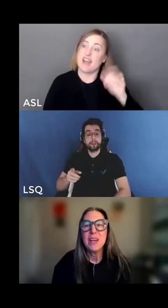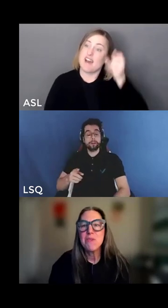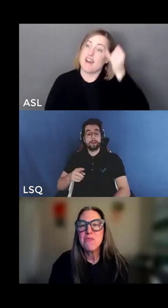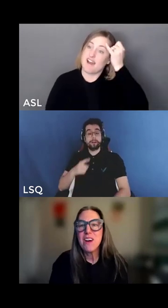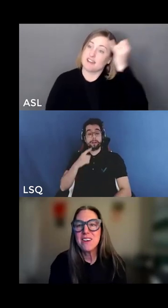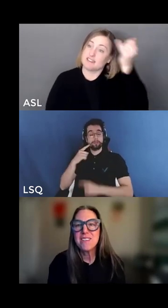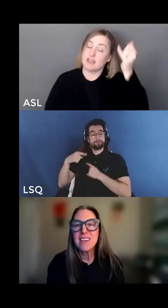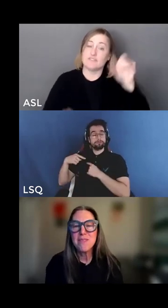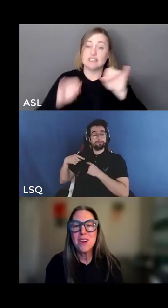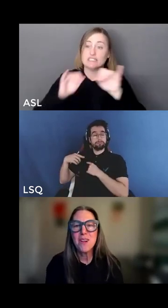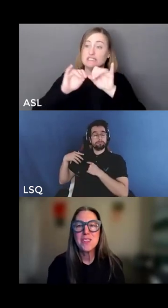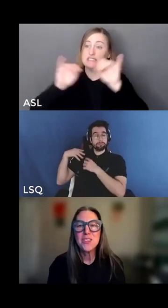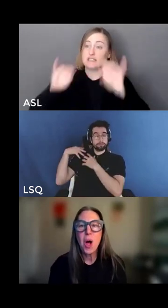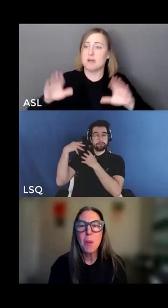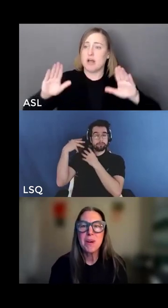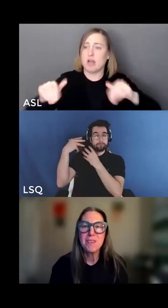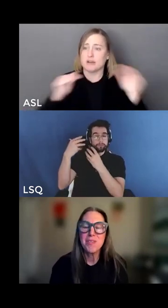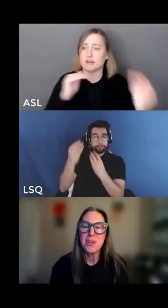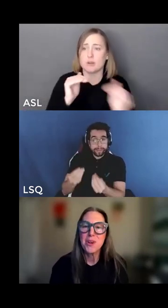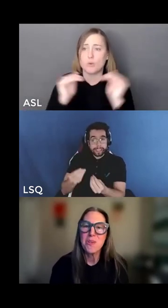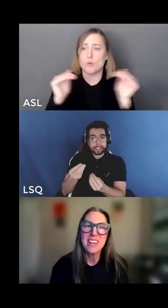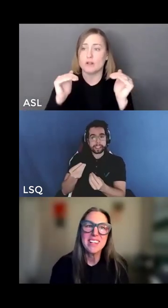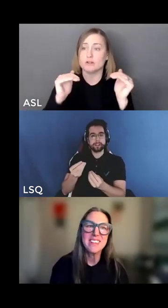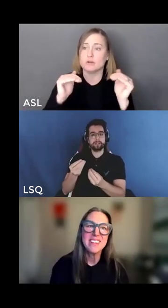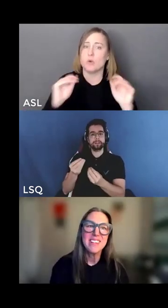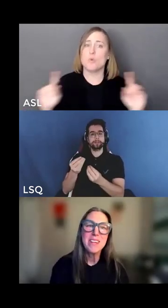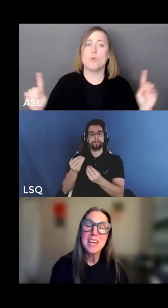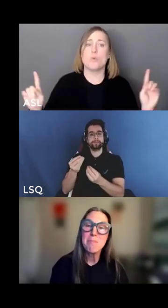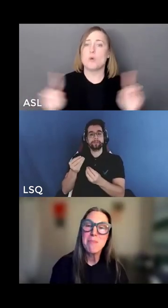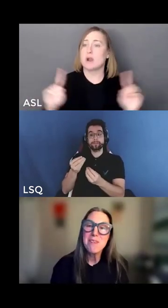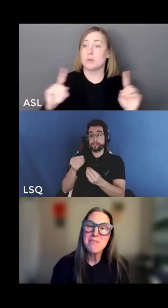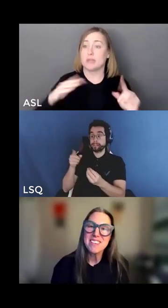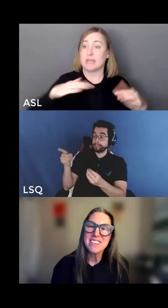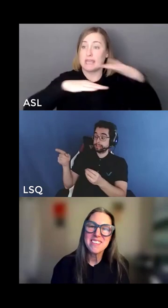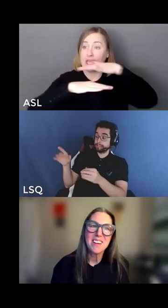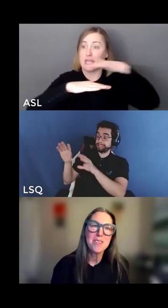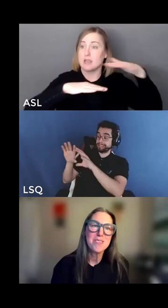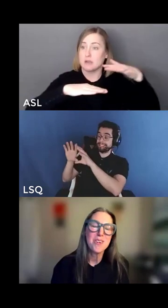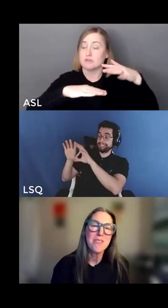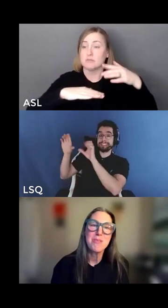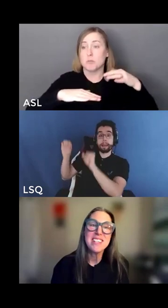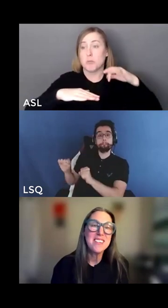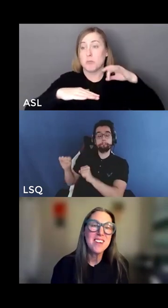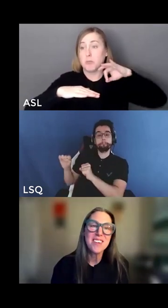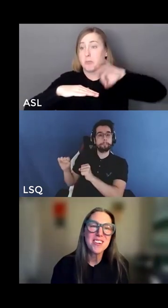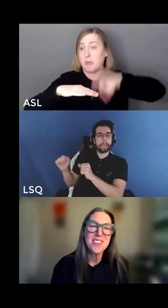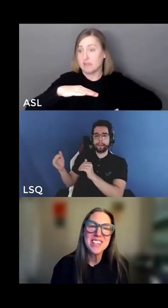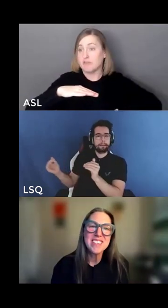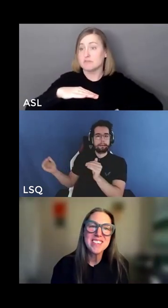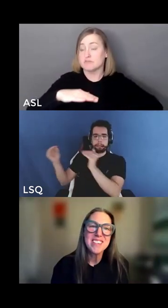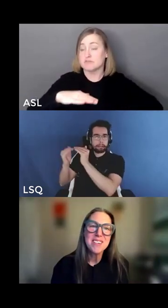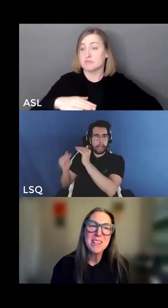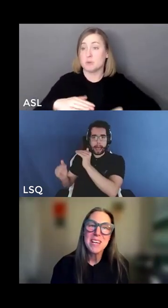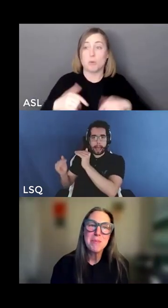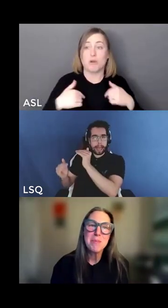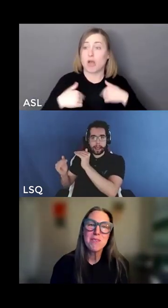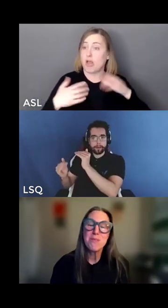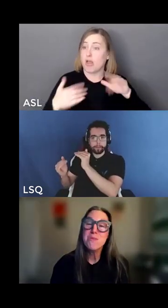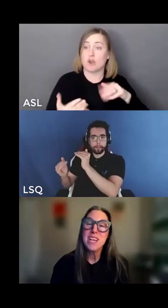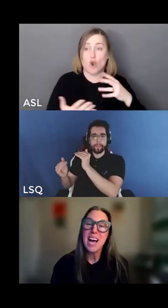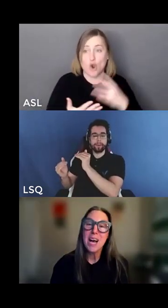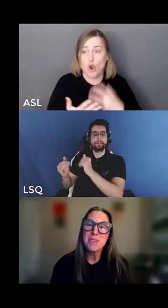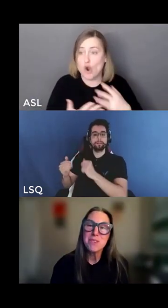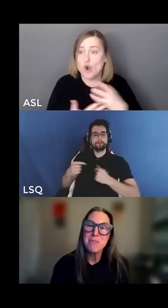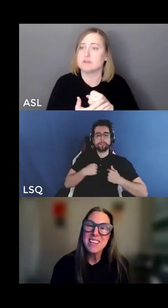then we find ourselves on the top of the coin we get a benefit that others don't we did not earn it we have it